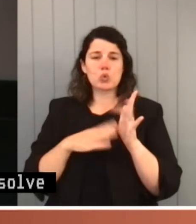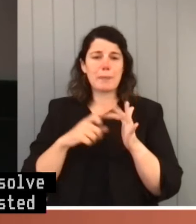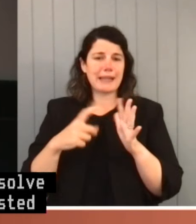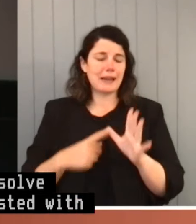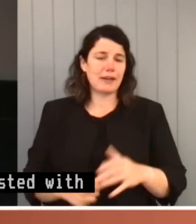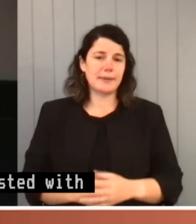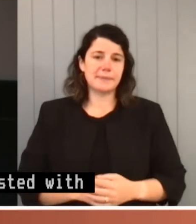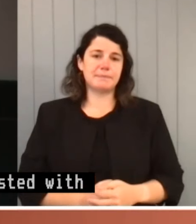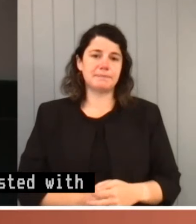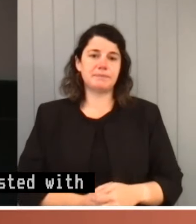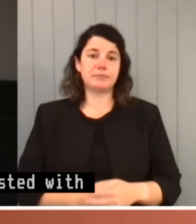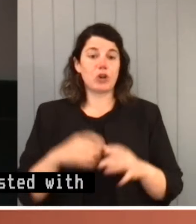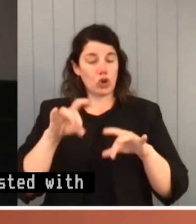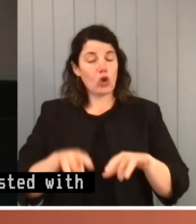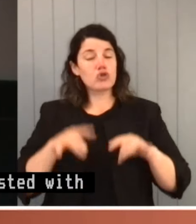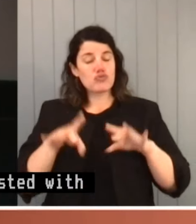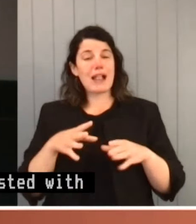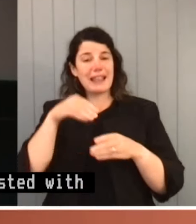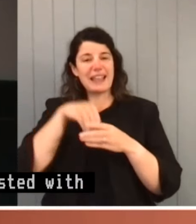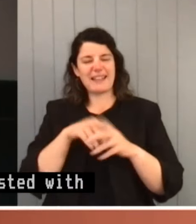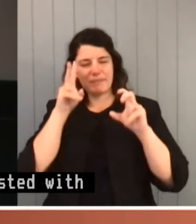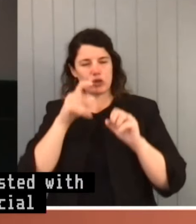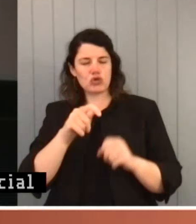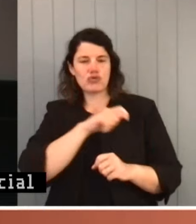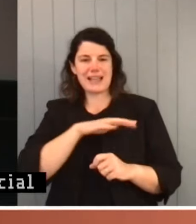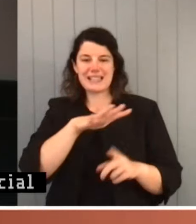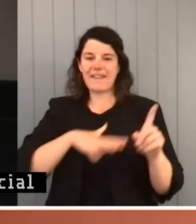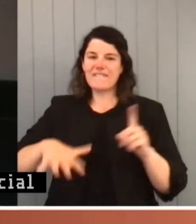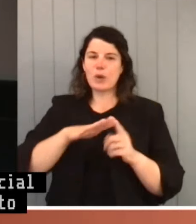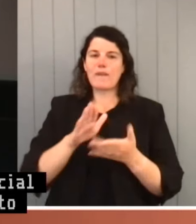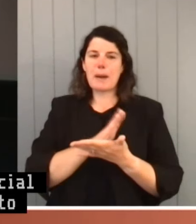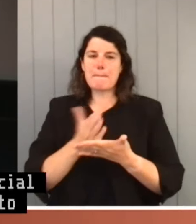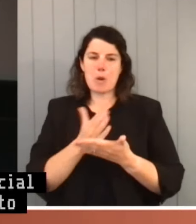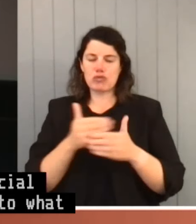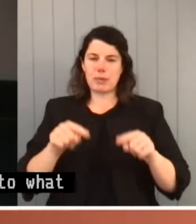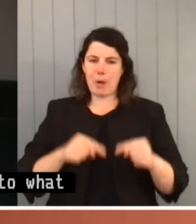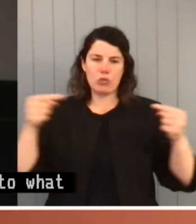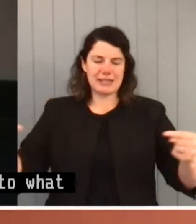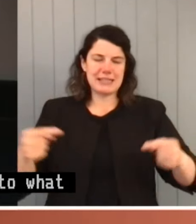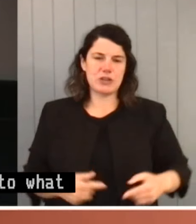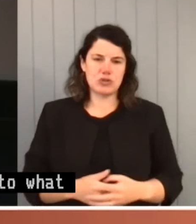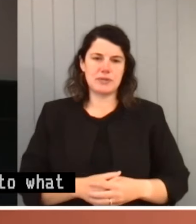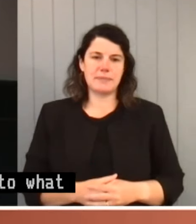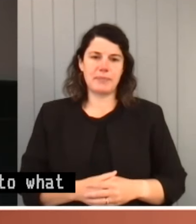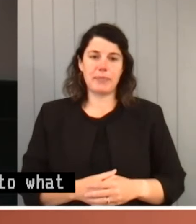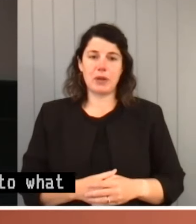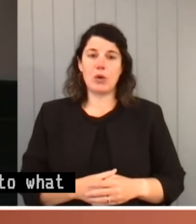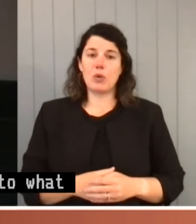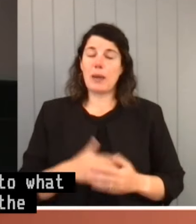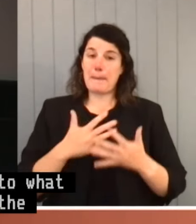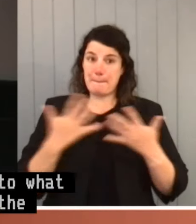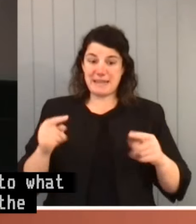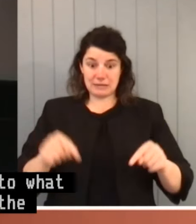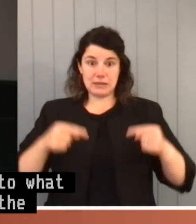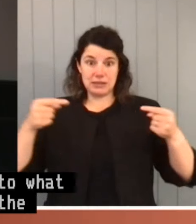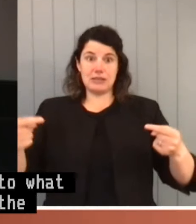Australia falls into what the Trust Barometer calls the field of moderate polarization, where people see deep divisions but think they might be